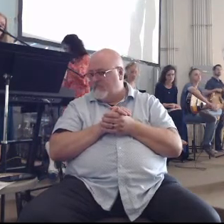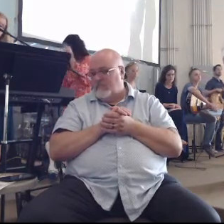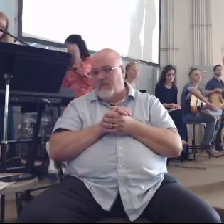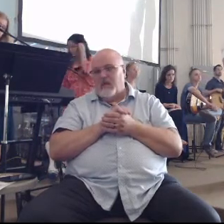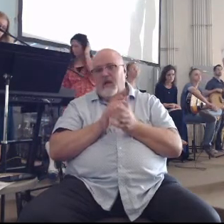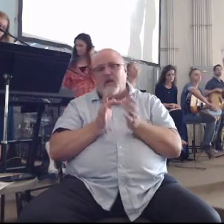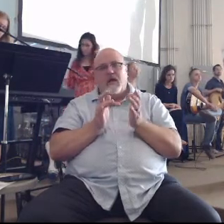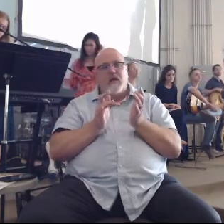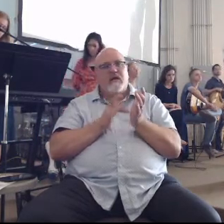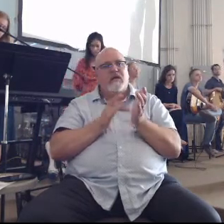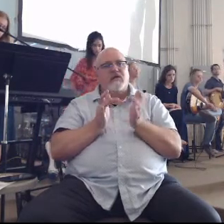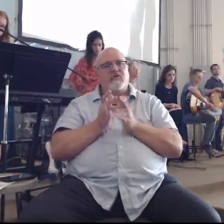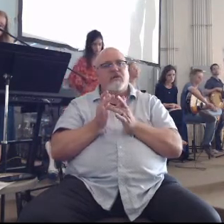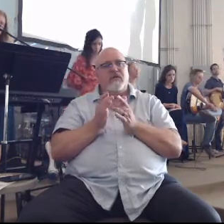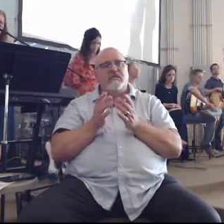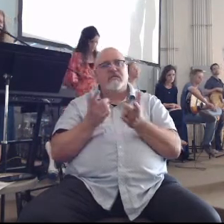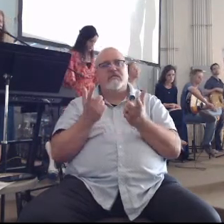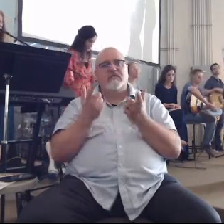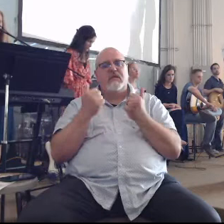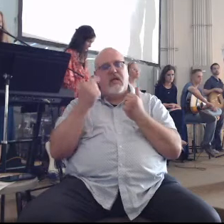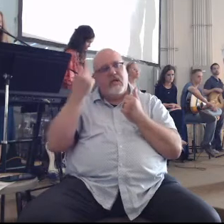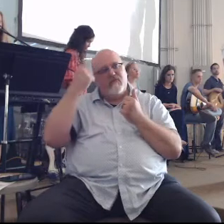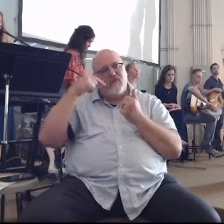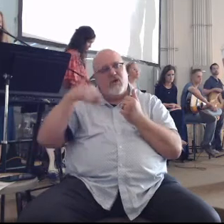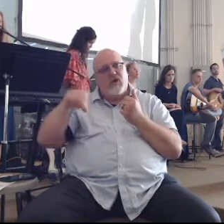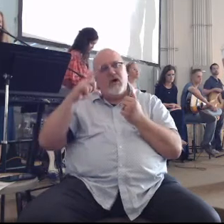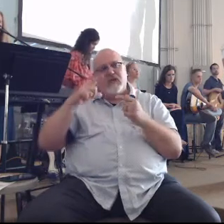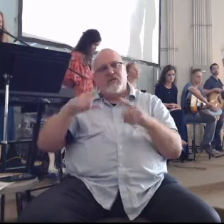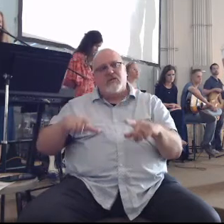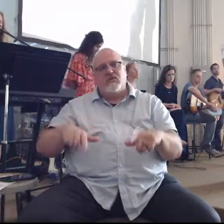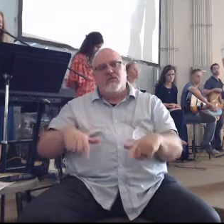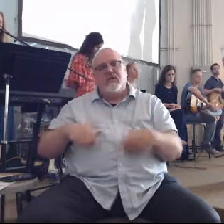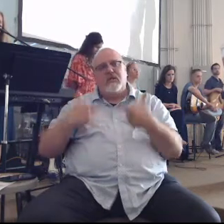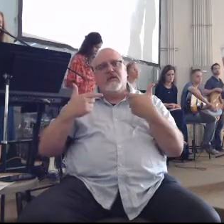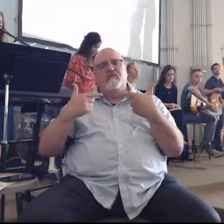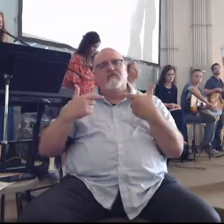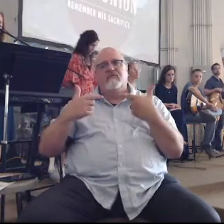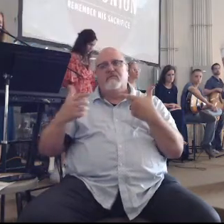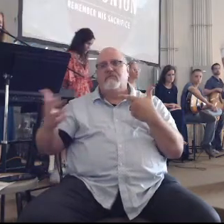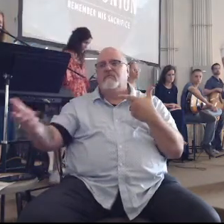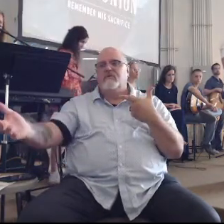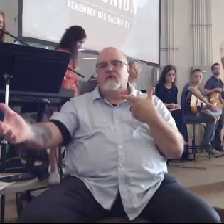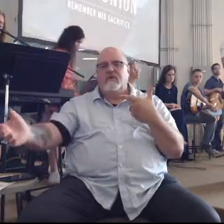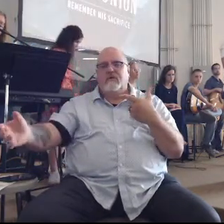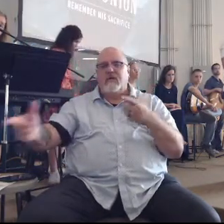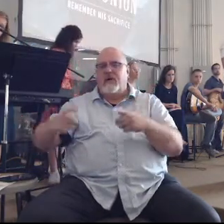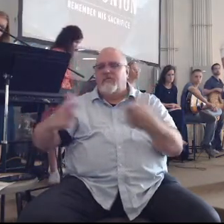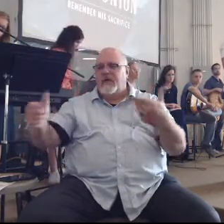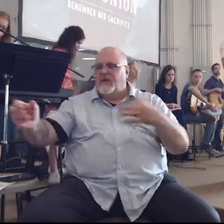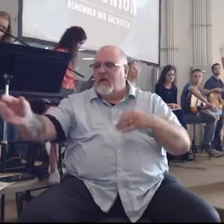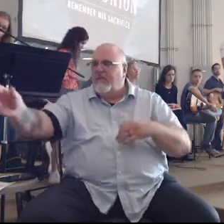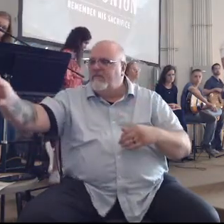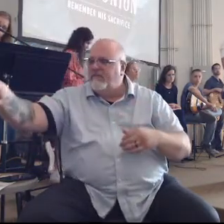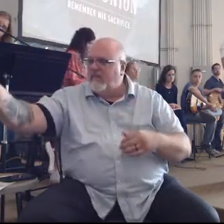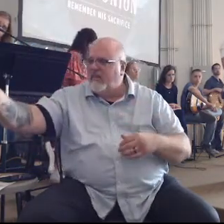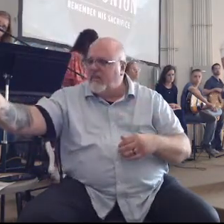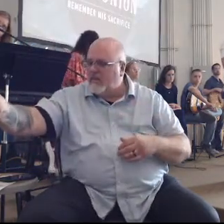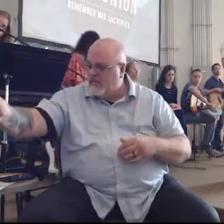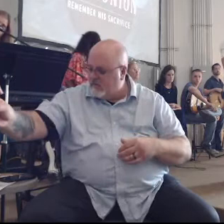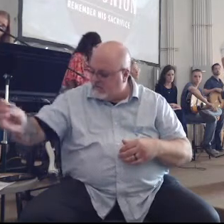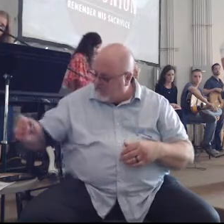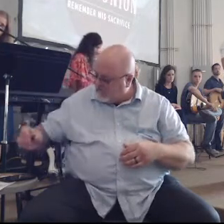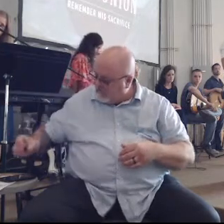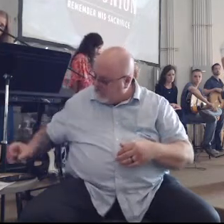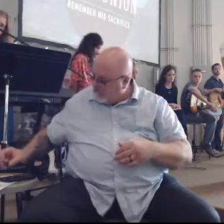Jesus came for us to live such a bigger life than this dried